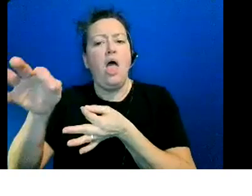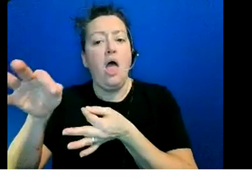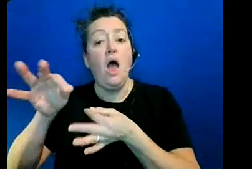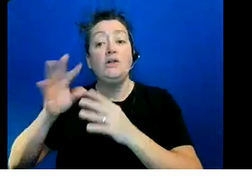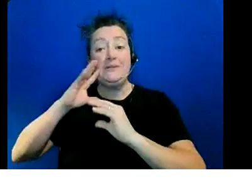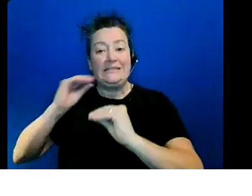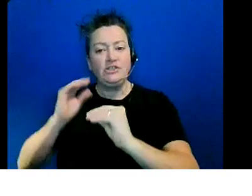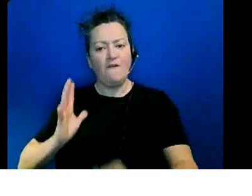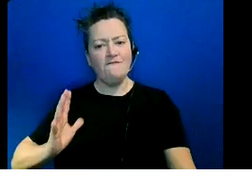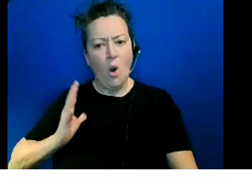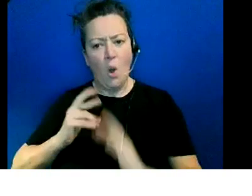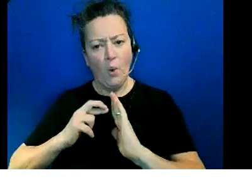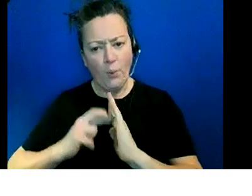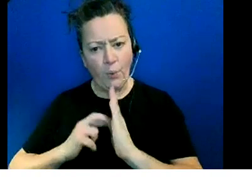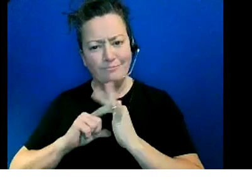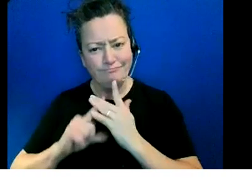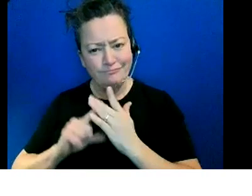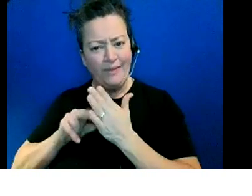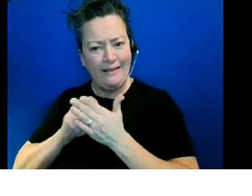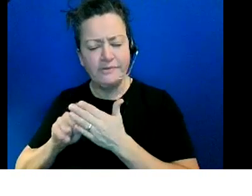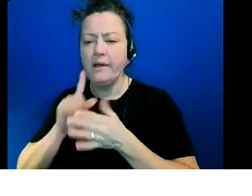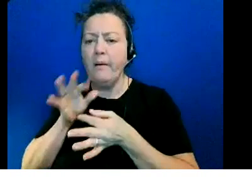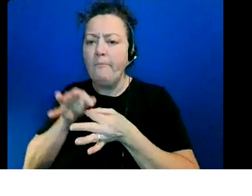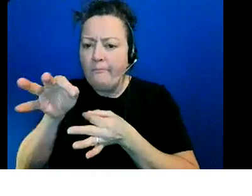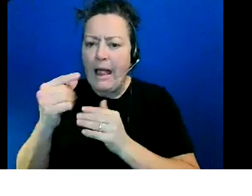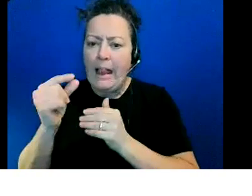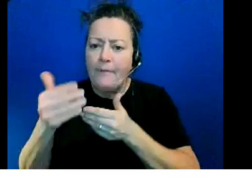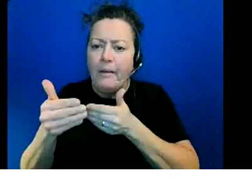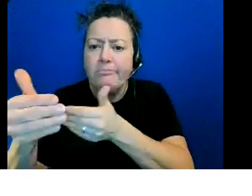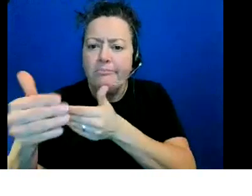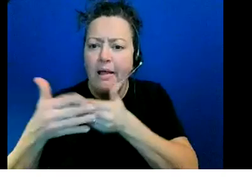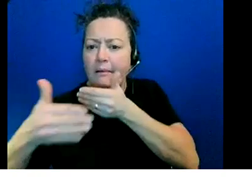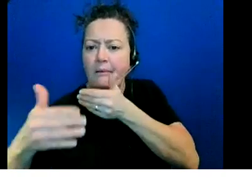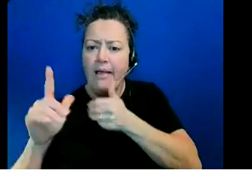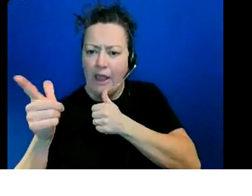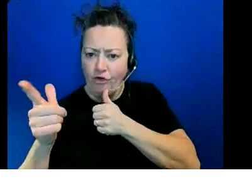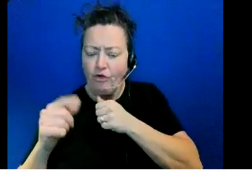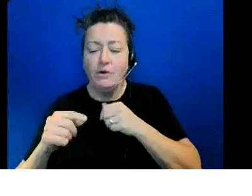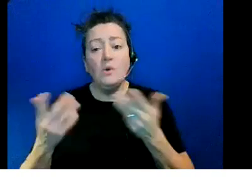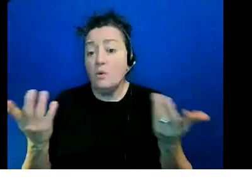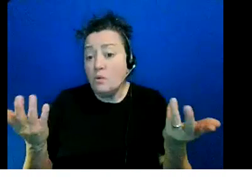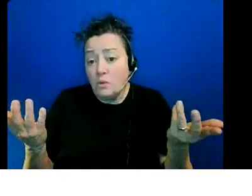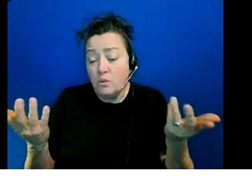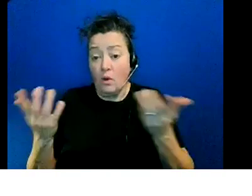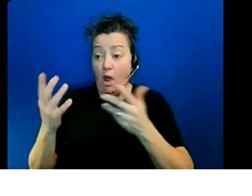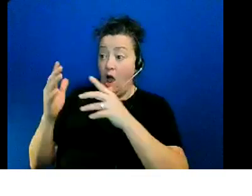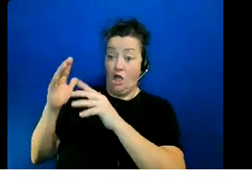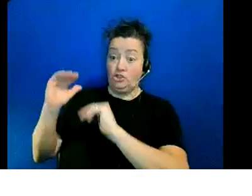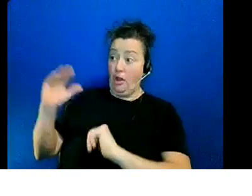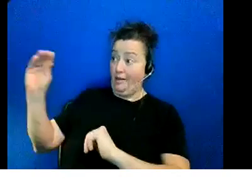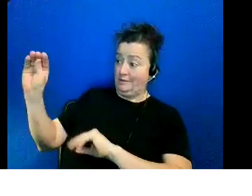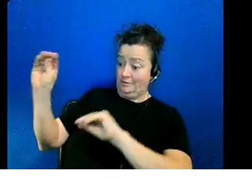so yeah there are a lot of difference so you don't really know what that kid already knows or or maybe uh he's learning